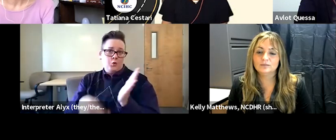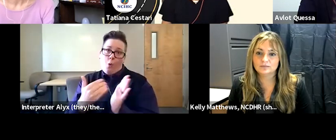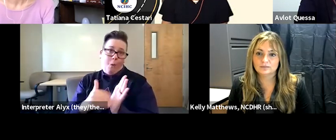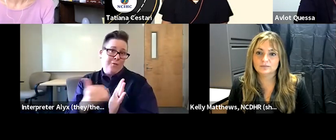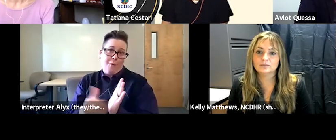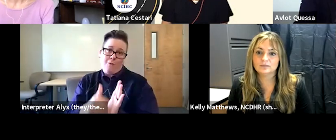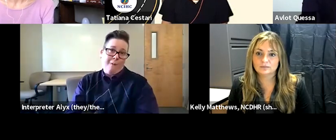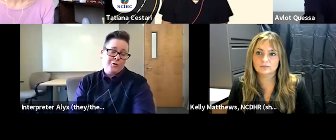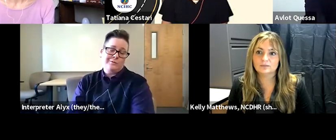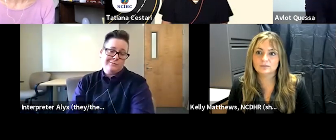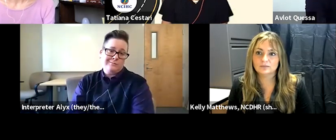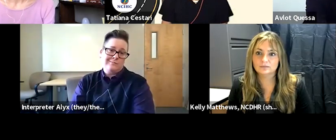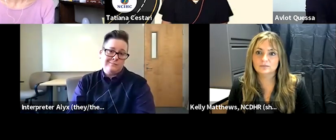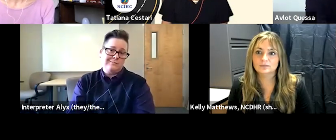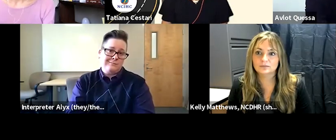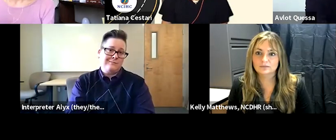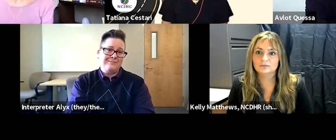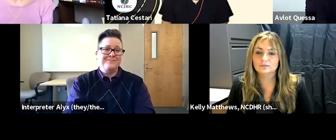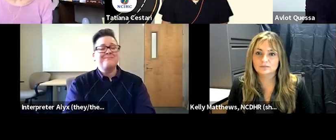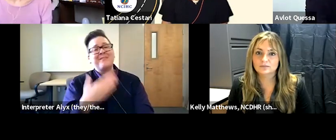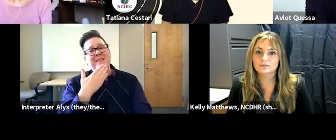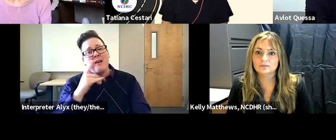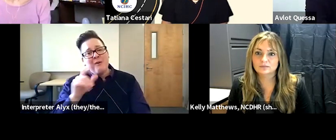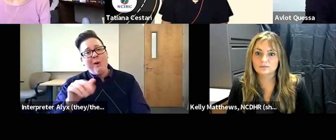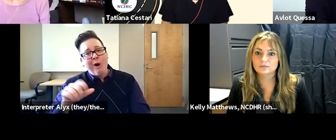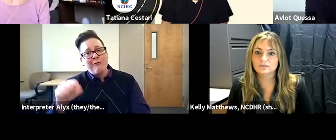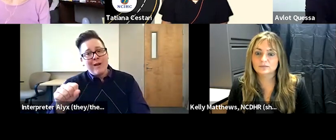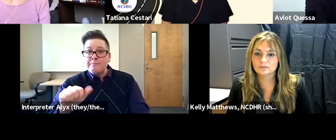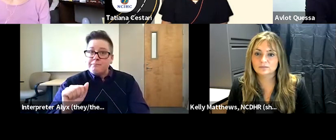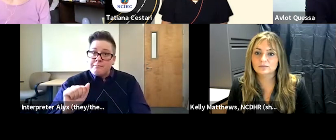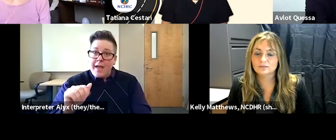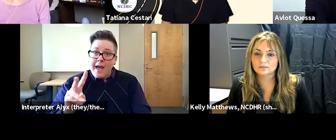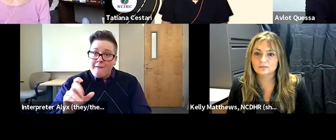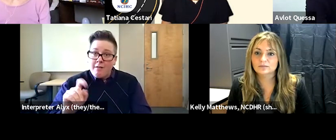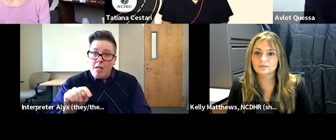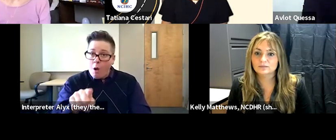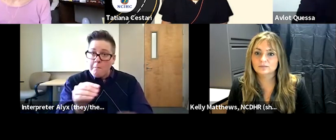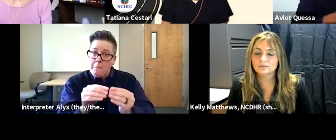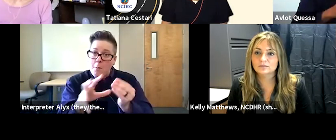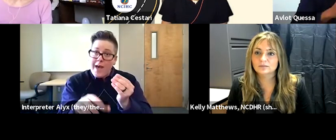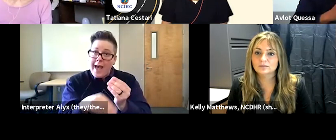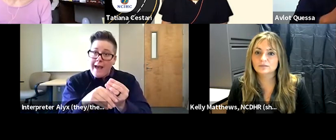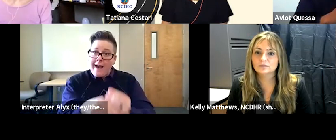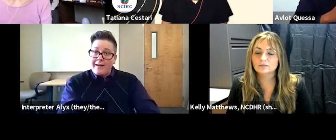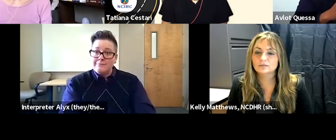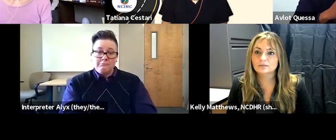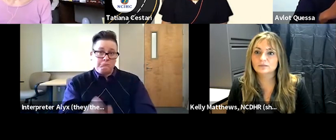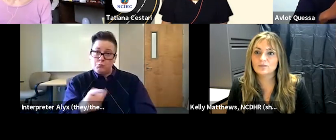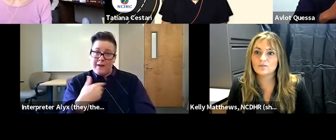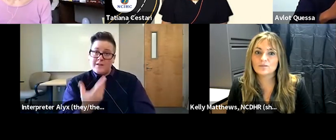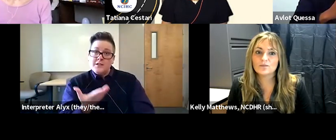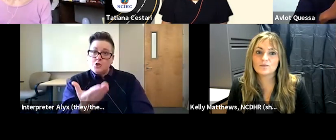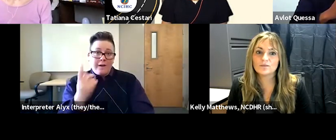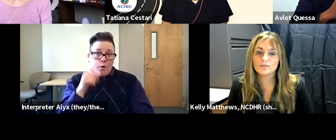over again thank you laura yeah avlo anything you would like to add any suggestions